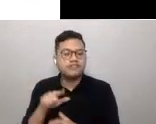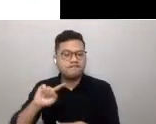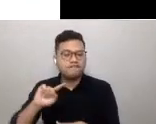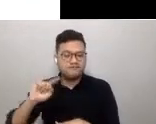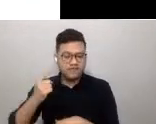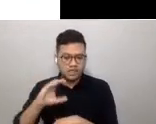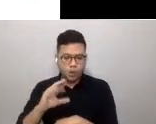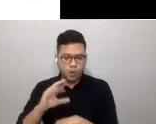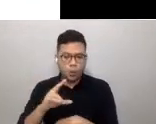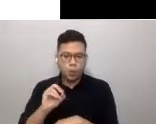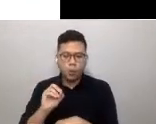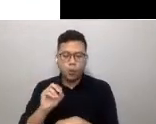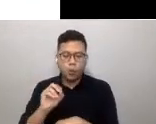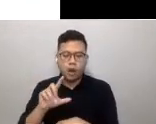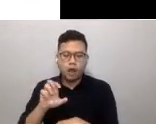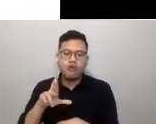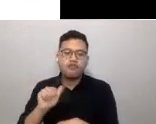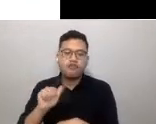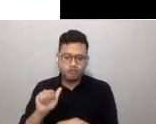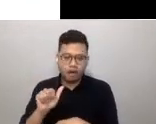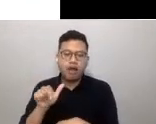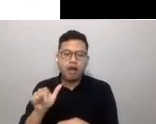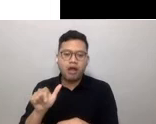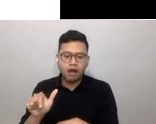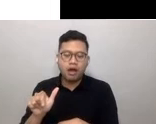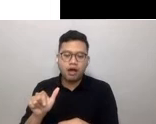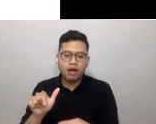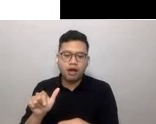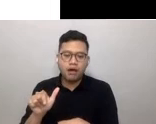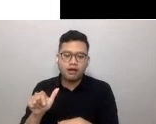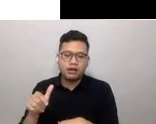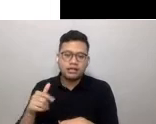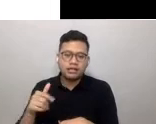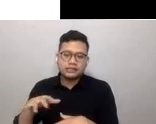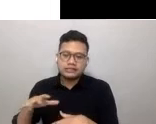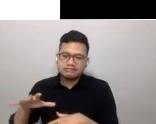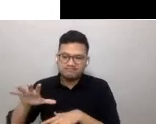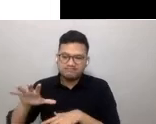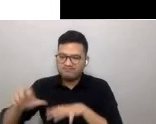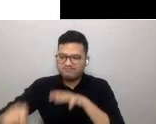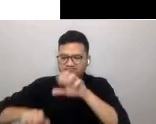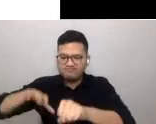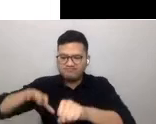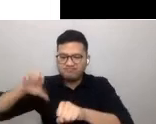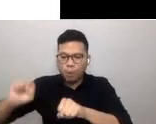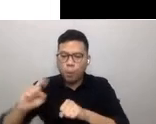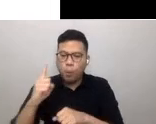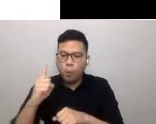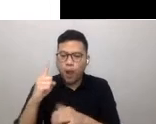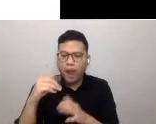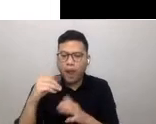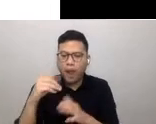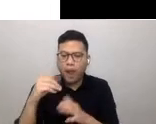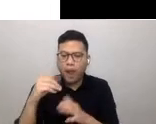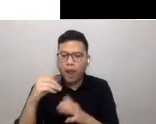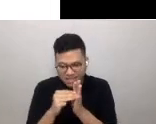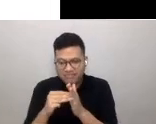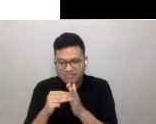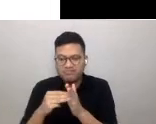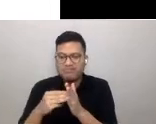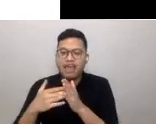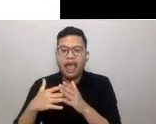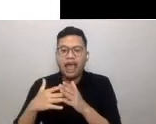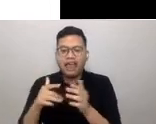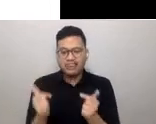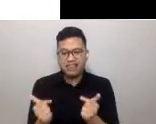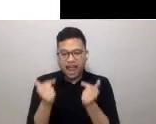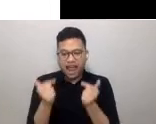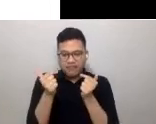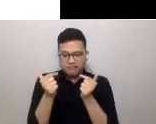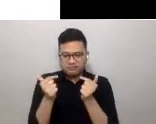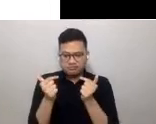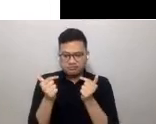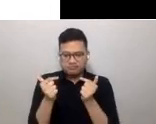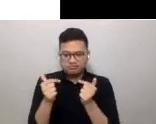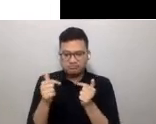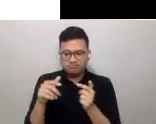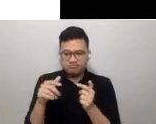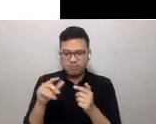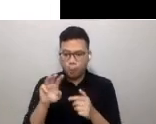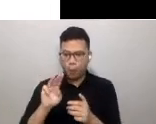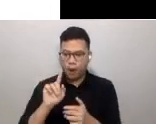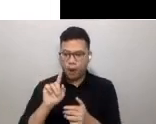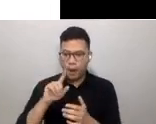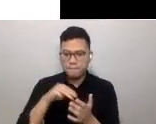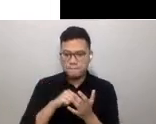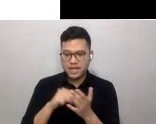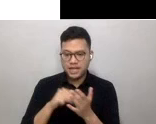emerged in Gesseray in India and claimed one million lives around the world. Rapid modernization propelled the spread of the